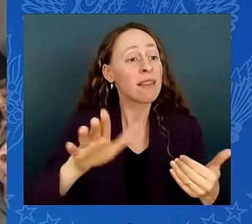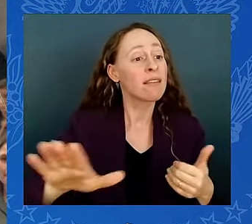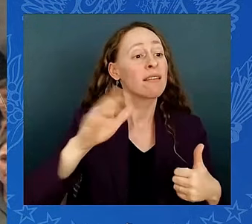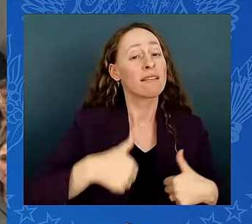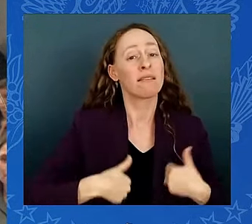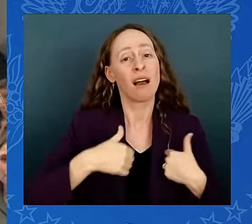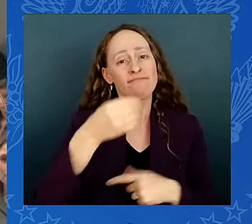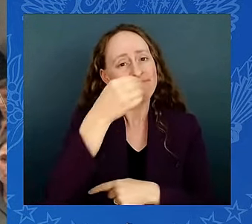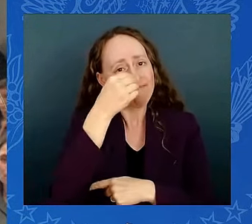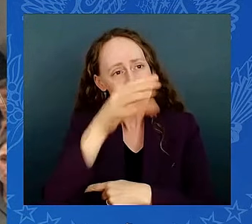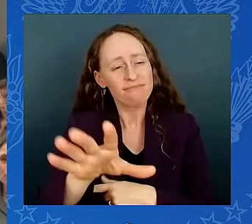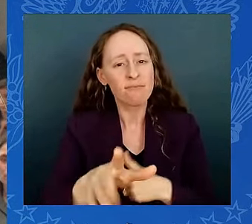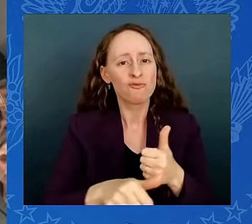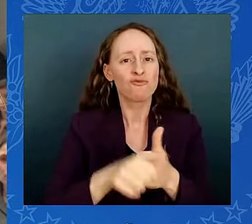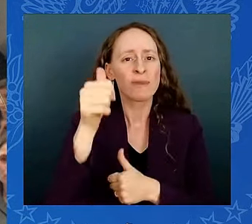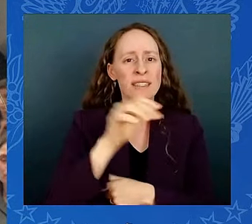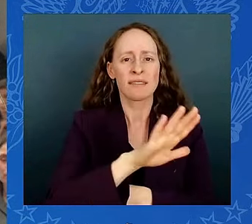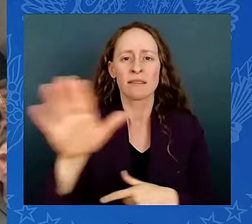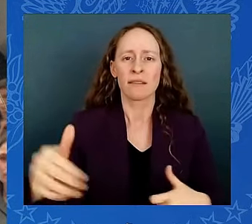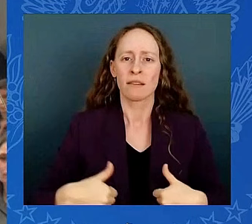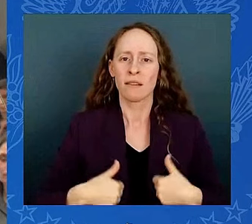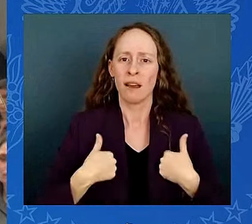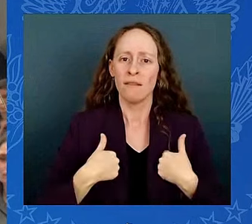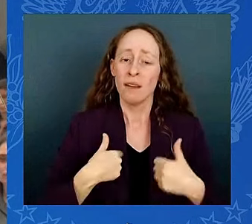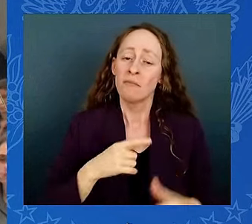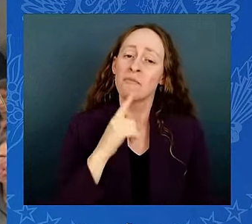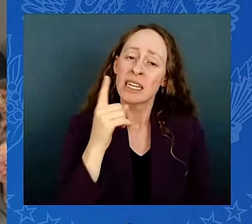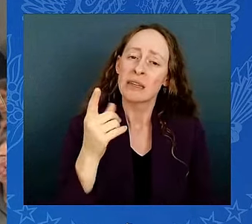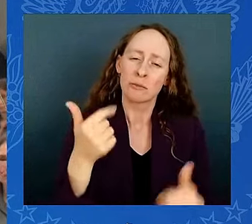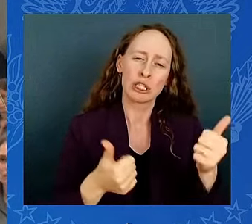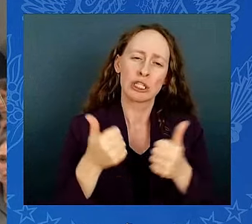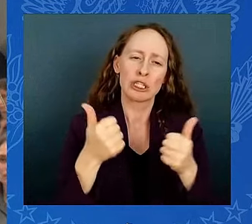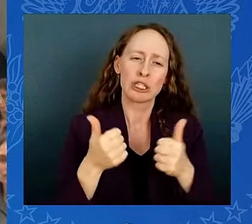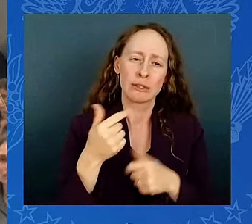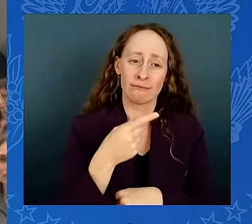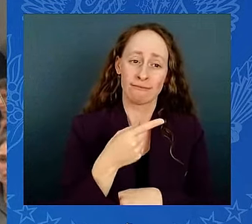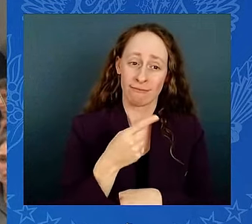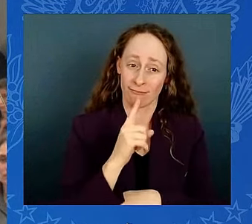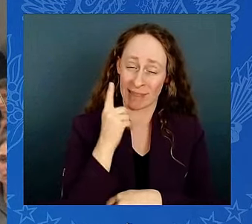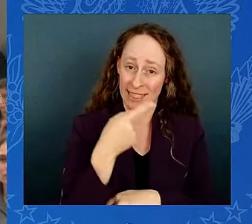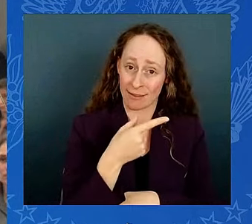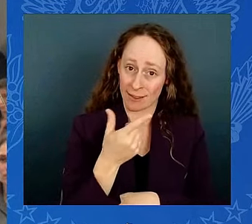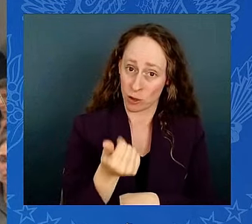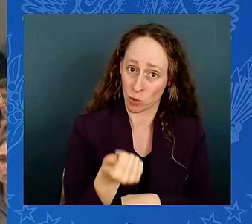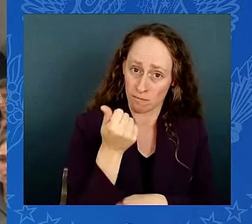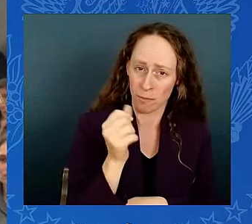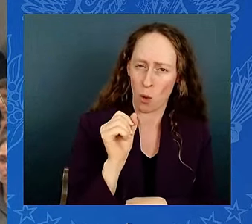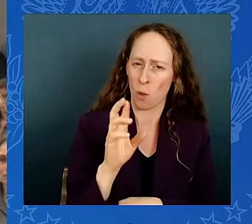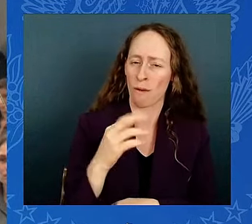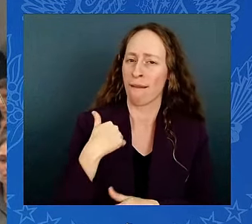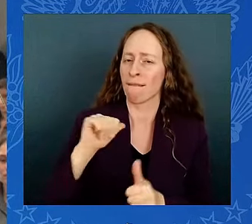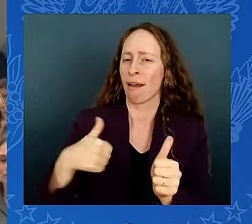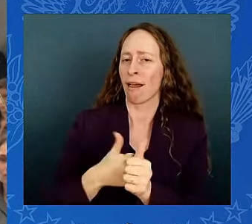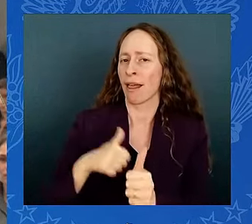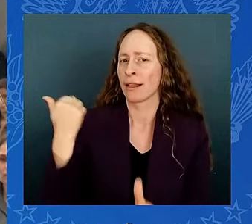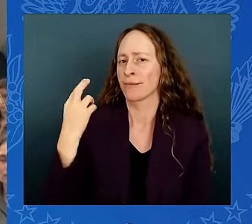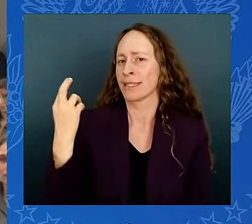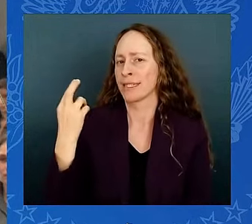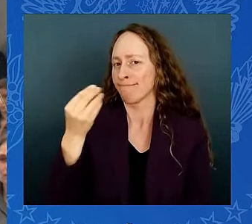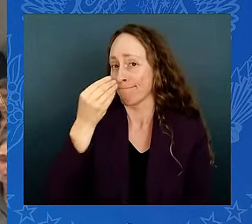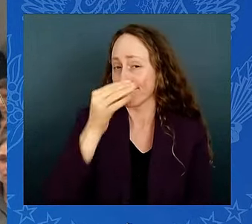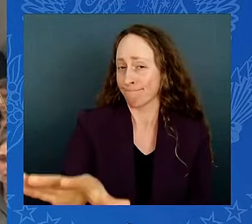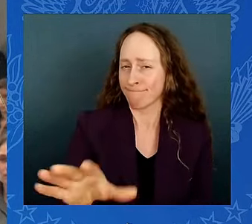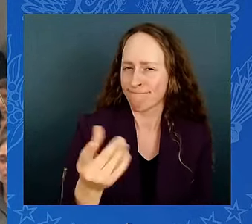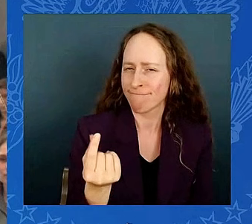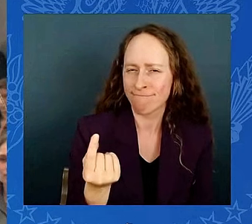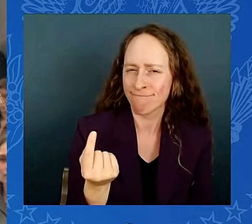or has some other motive than that. How can you deny there's climate change, for God's sake? Let me close with this. When